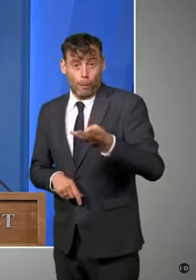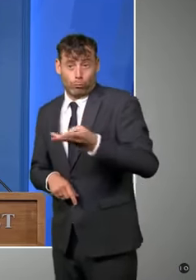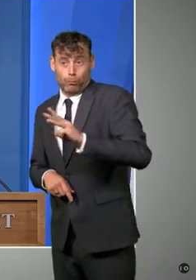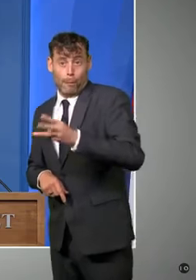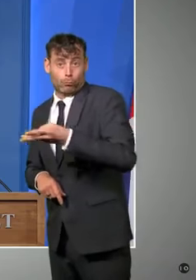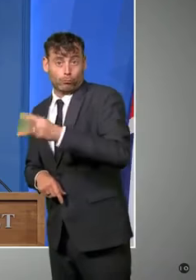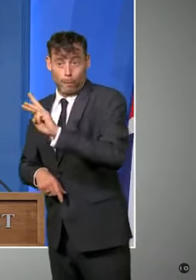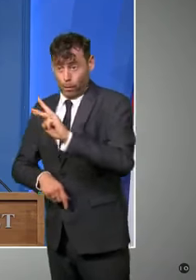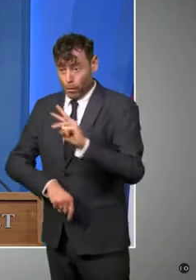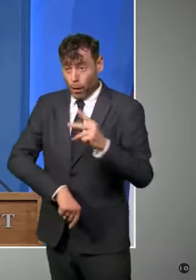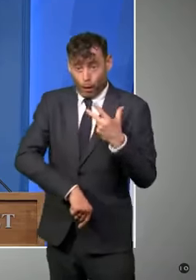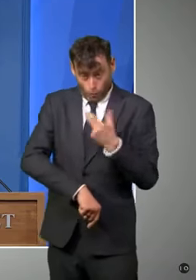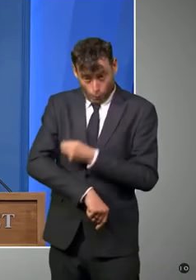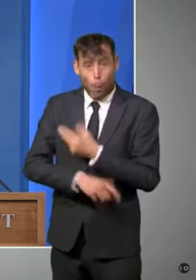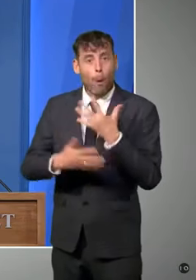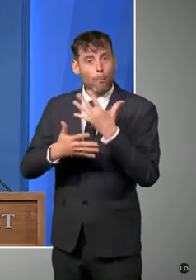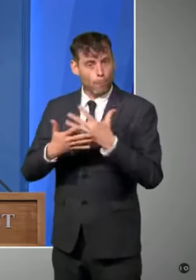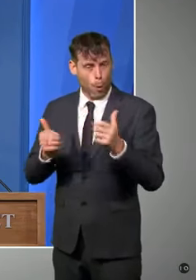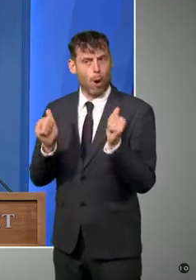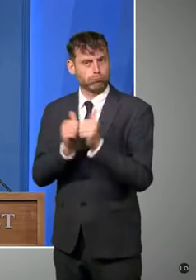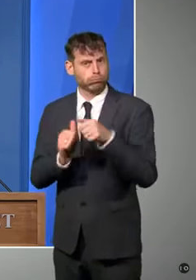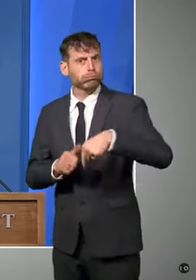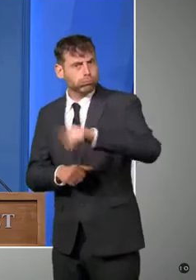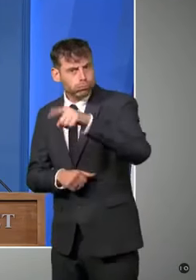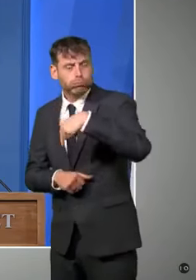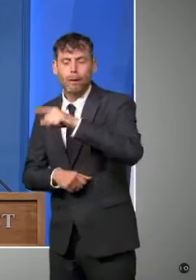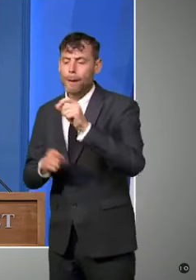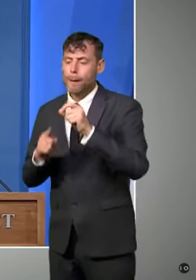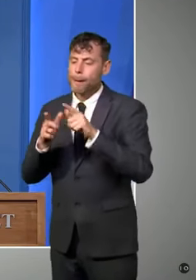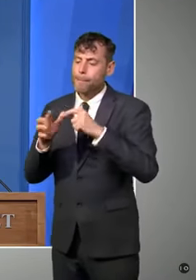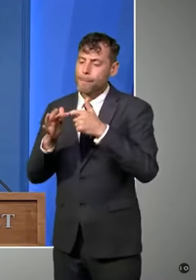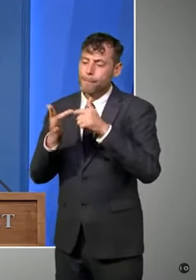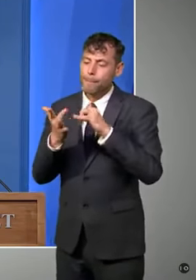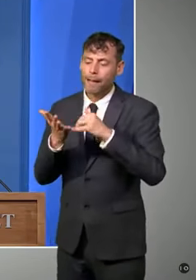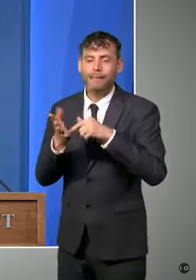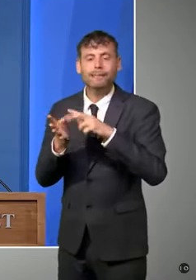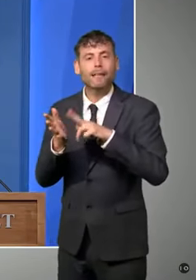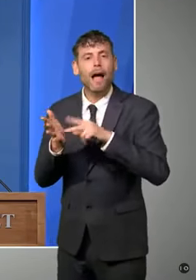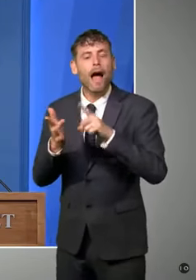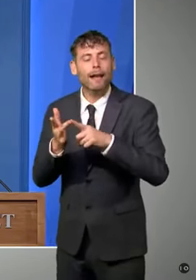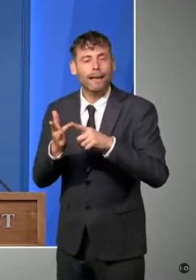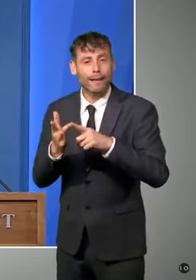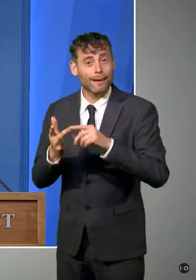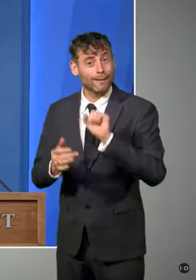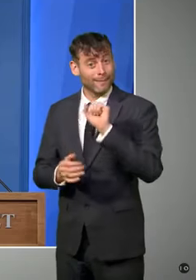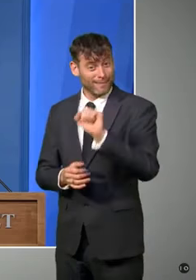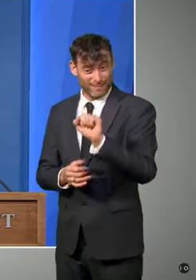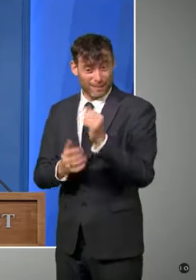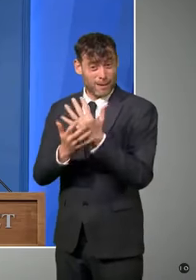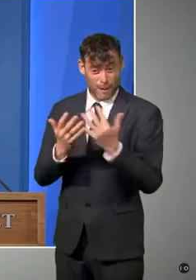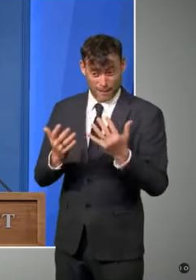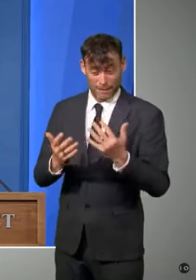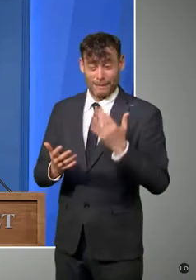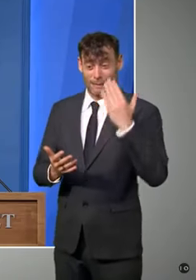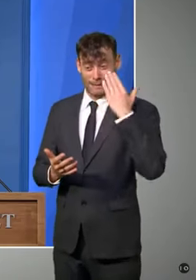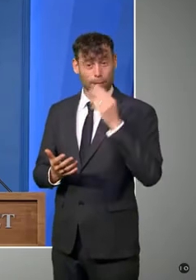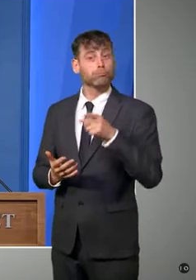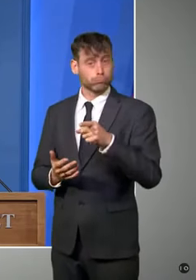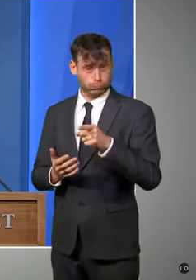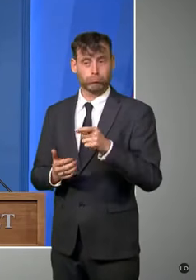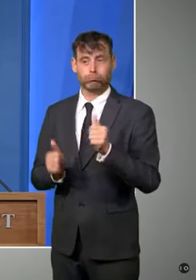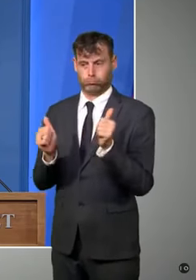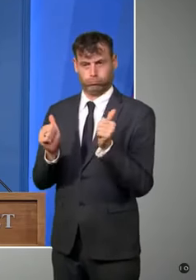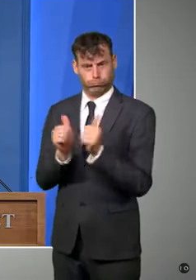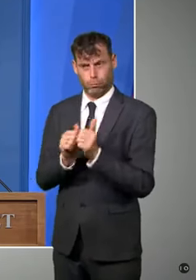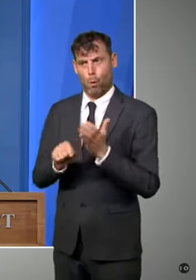Take up among people from a Pakistani background is more than four times higher than it was in February, and a five-fold increase in people